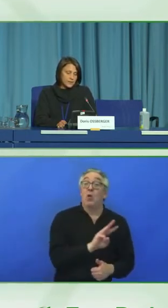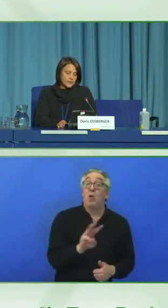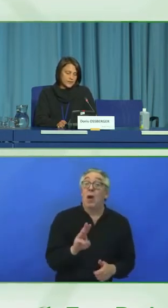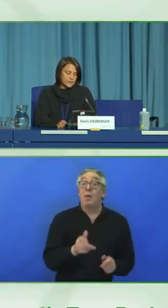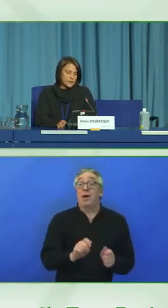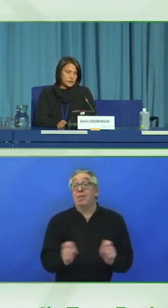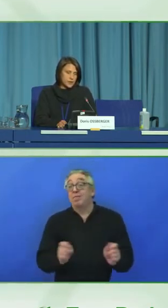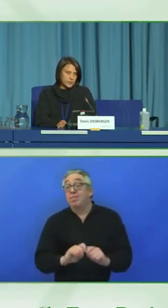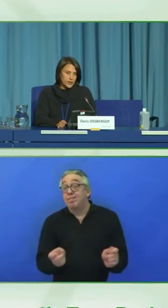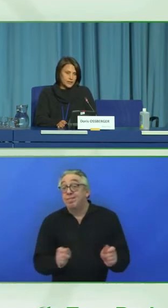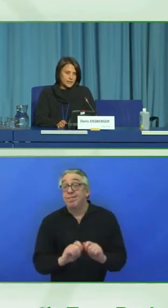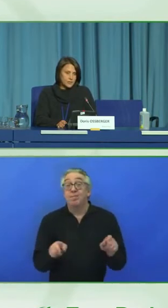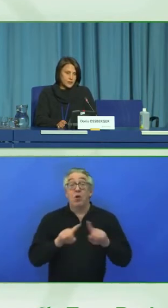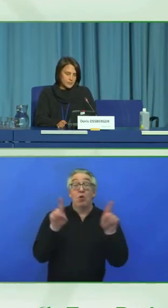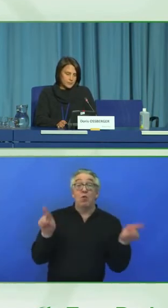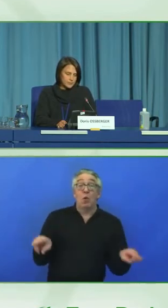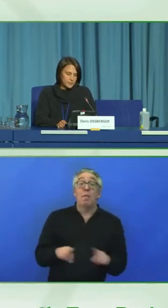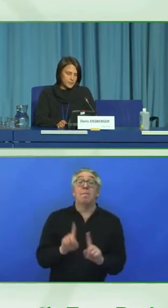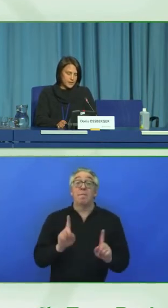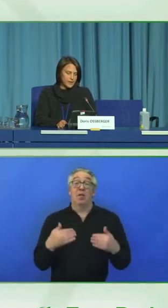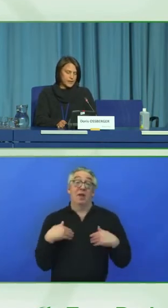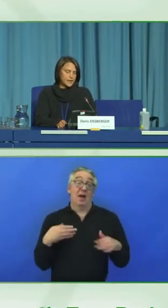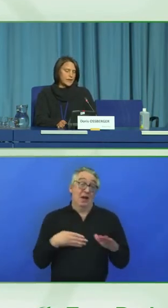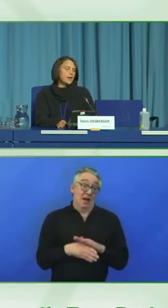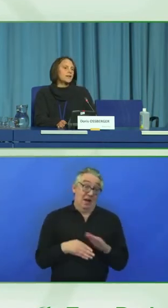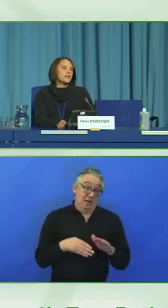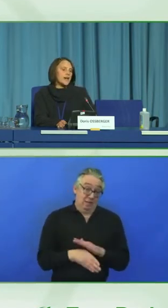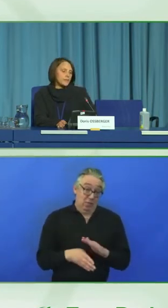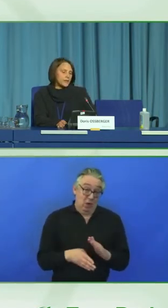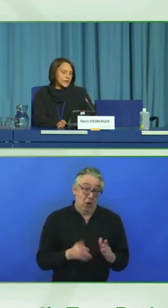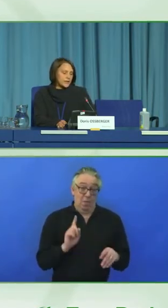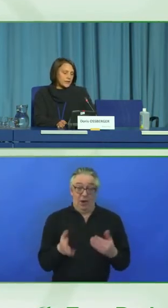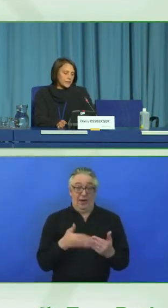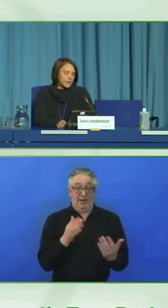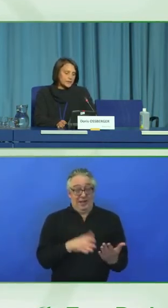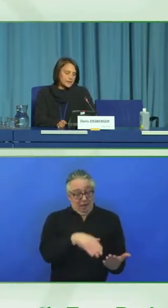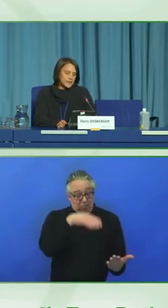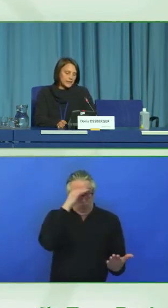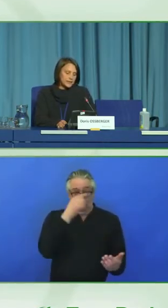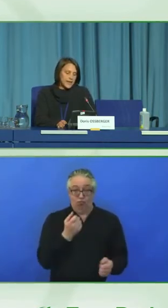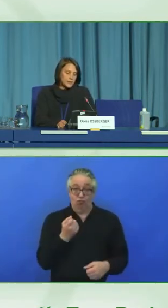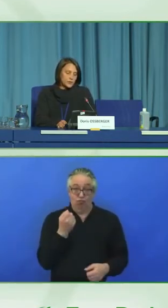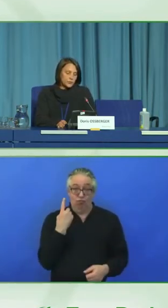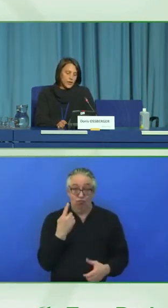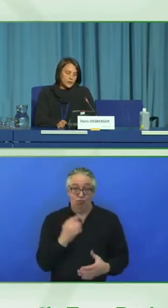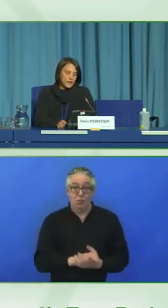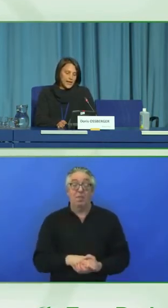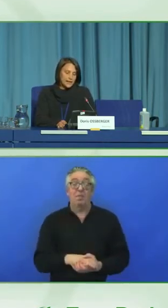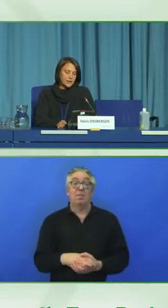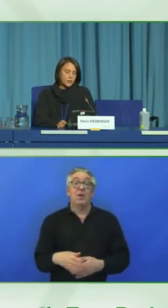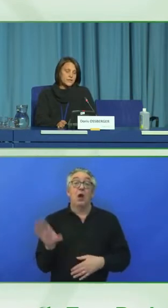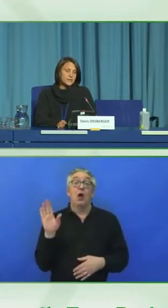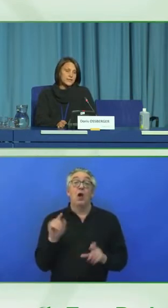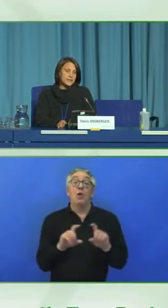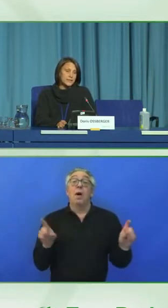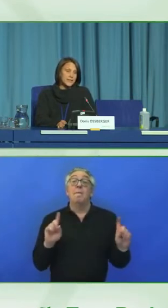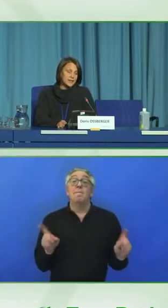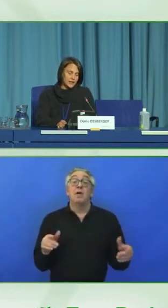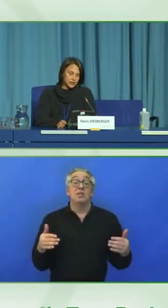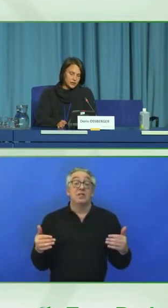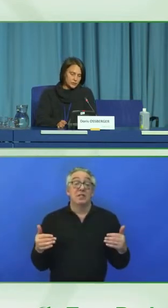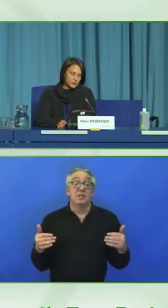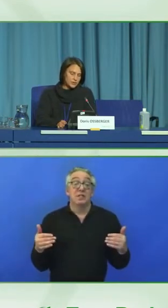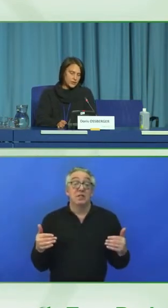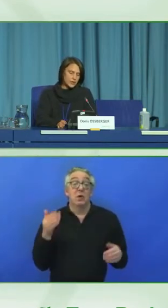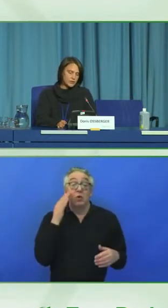need to be accessible and comprehensible. The company must have an adequate way of handling risks and